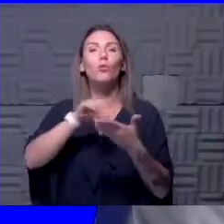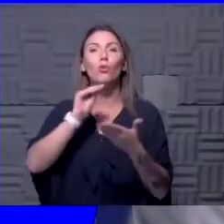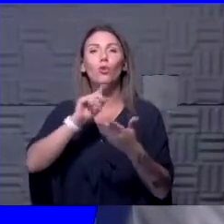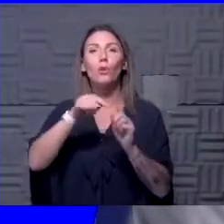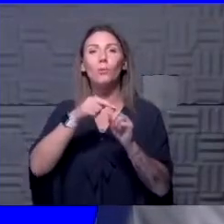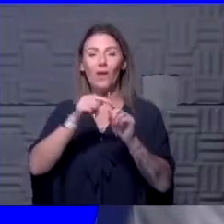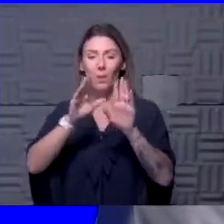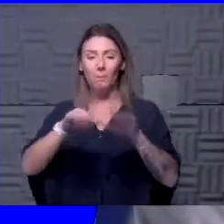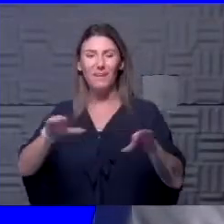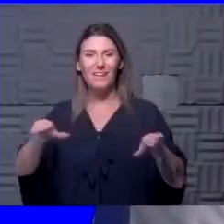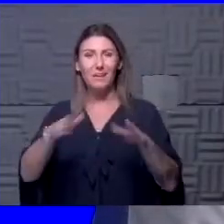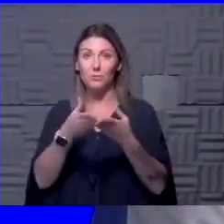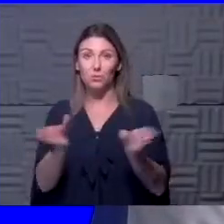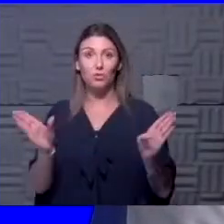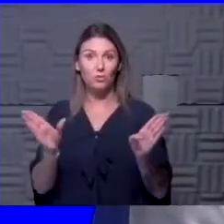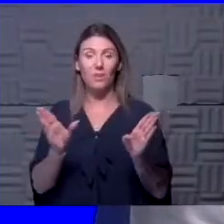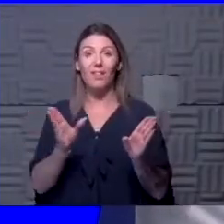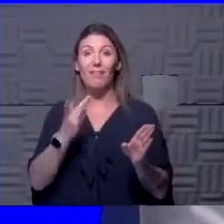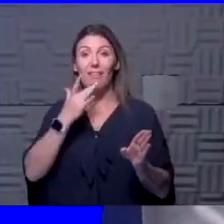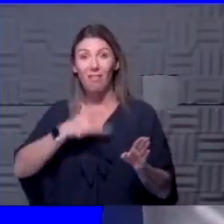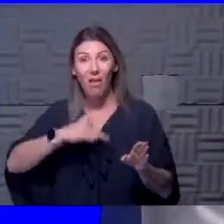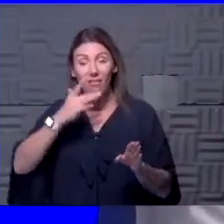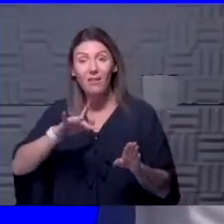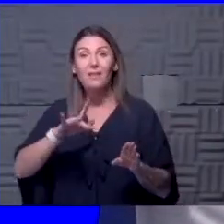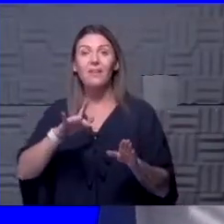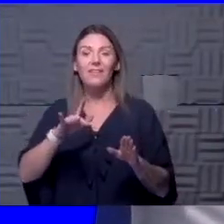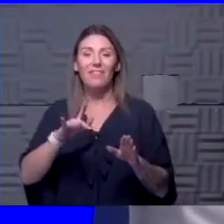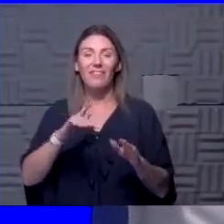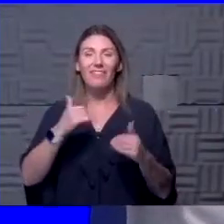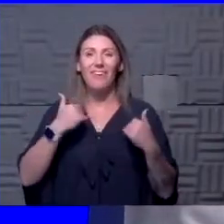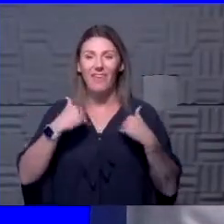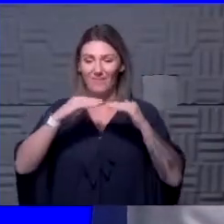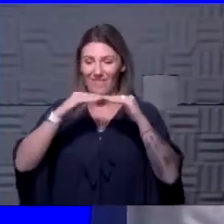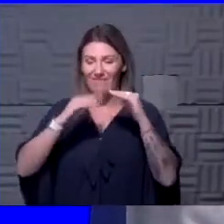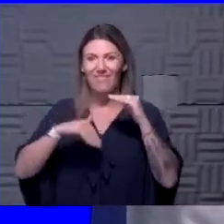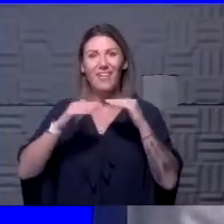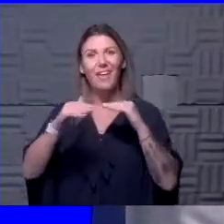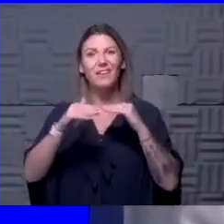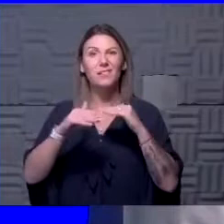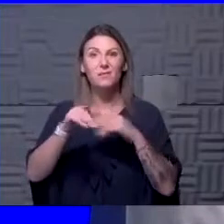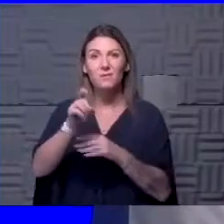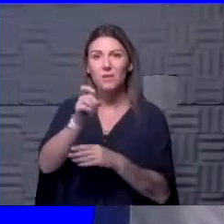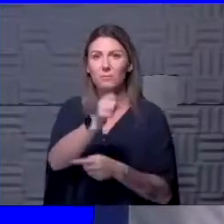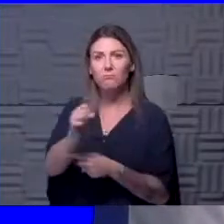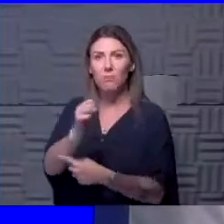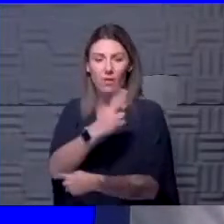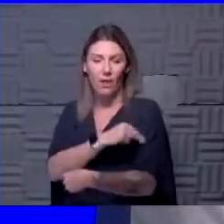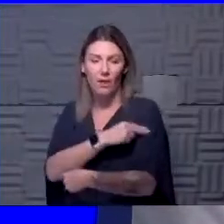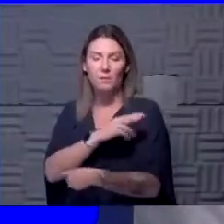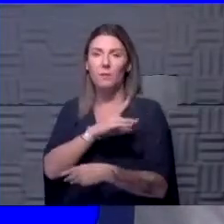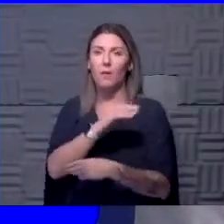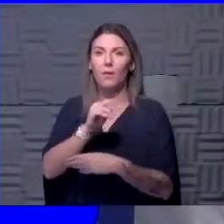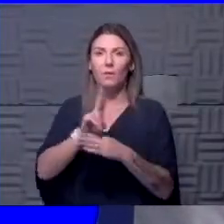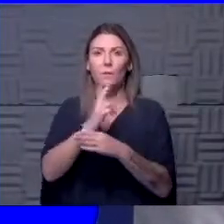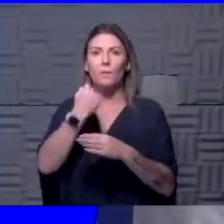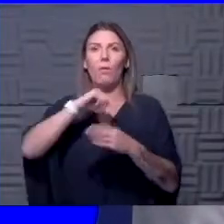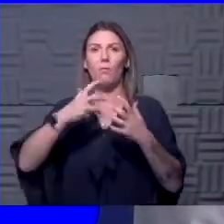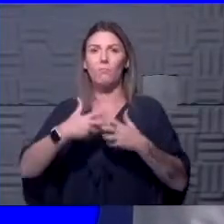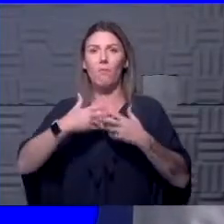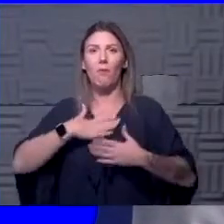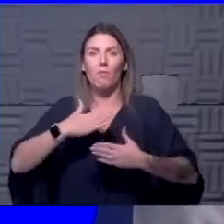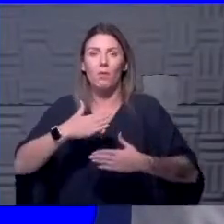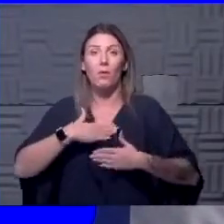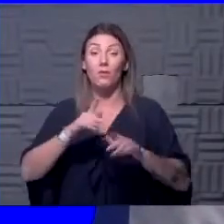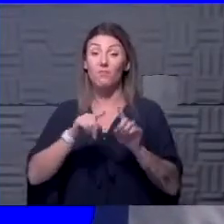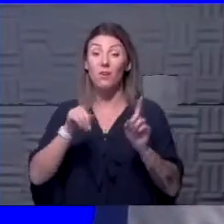pediatrics in general. Luckily, they still seem to have less of a propensity to have to go to the hospital and and go on the ventilator. But they